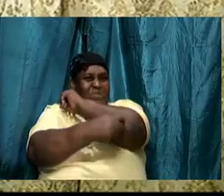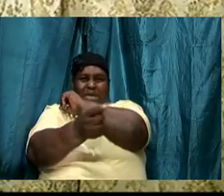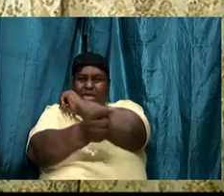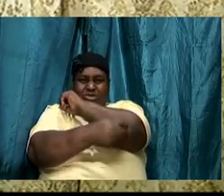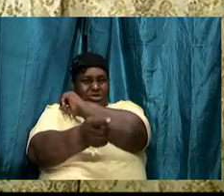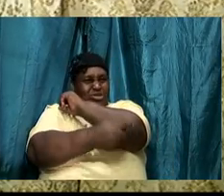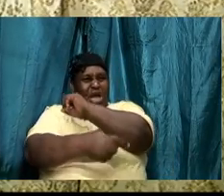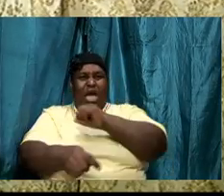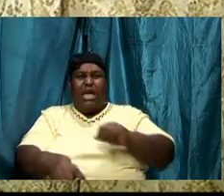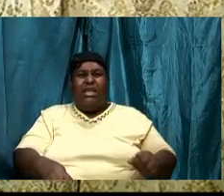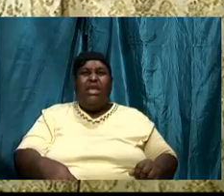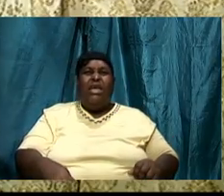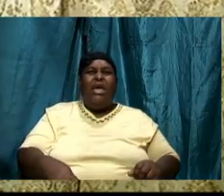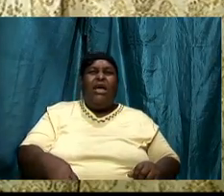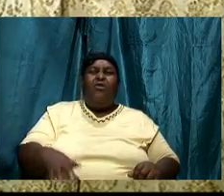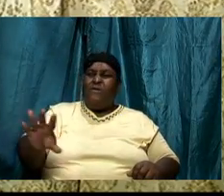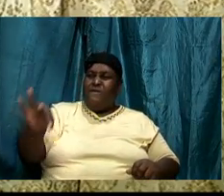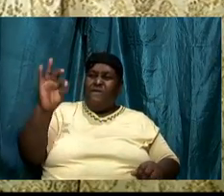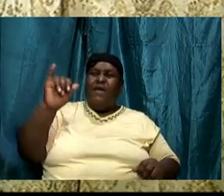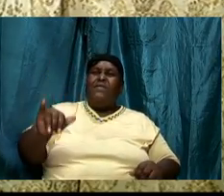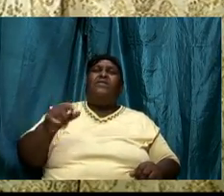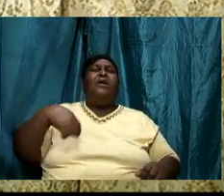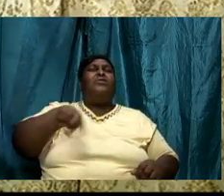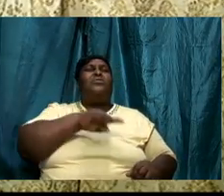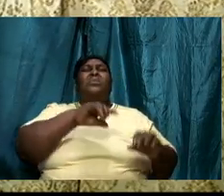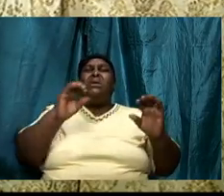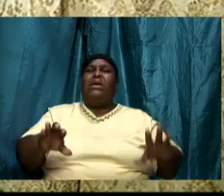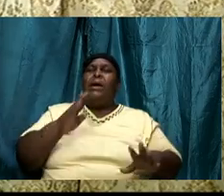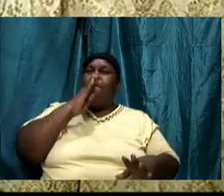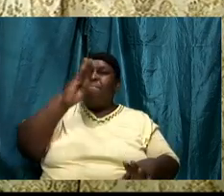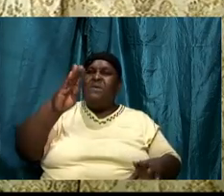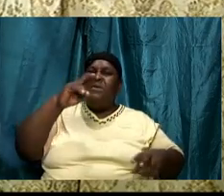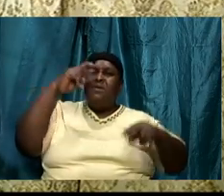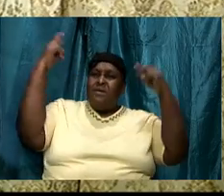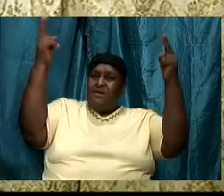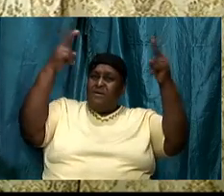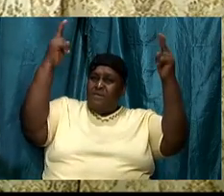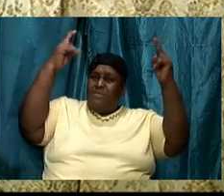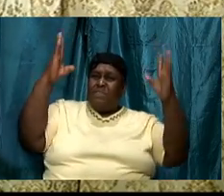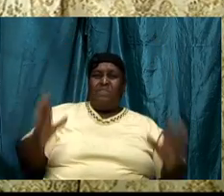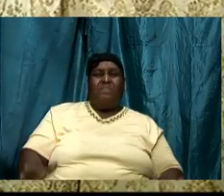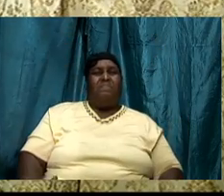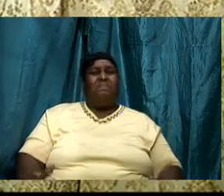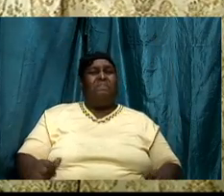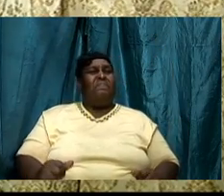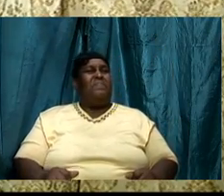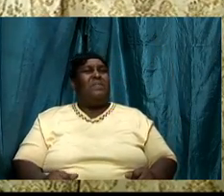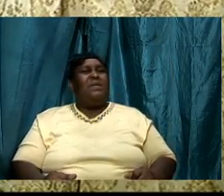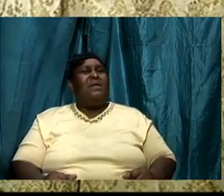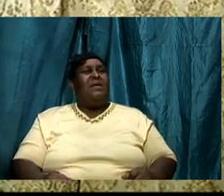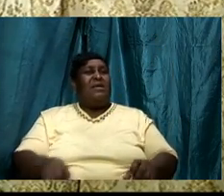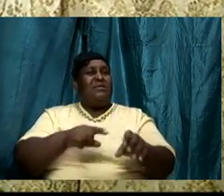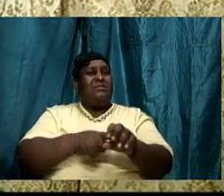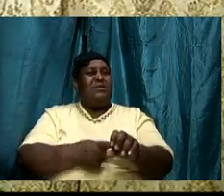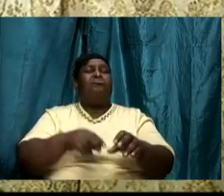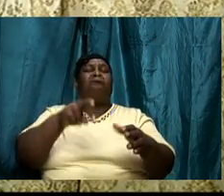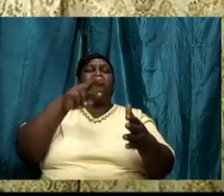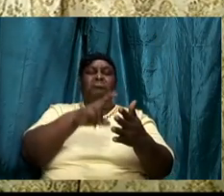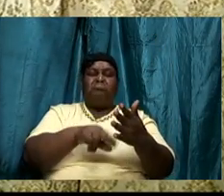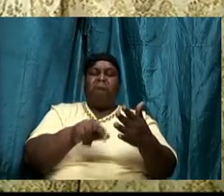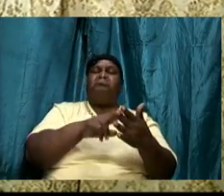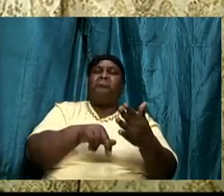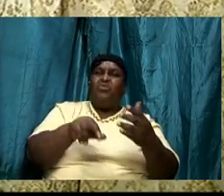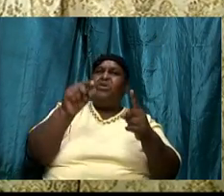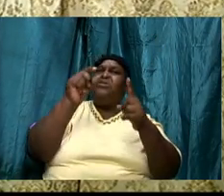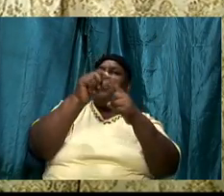be overcomers because we dare to make the first step to start to read the word